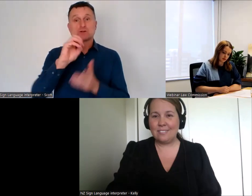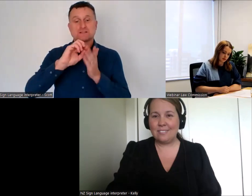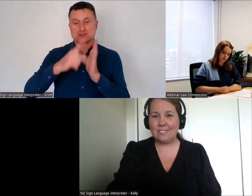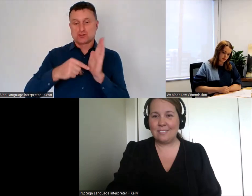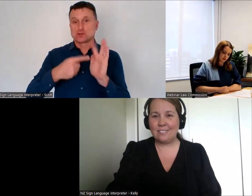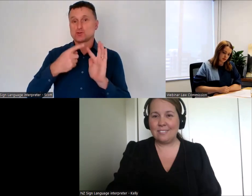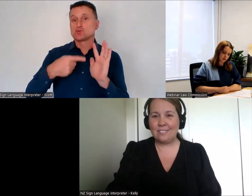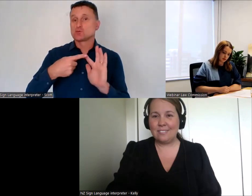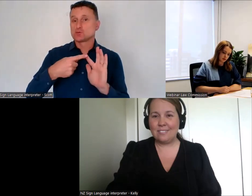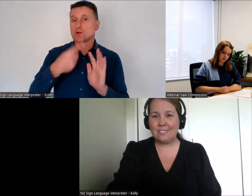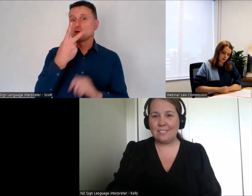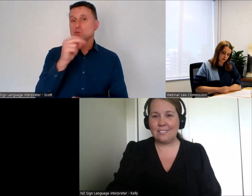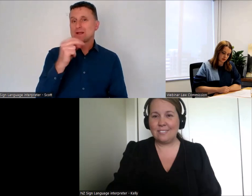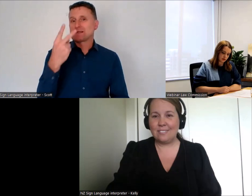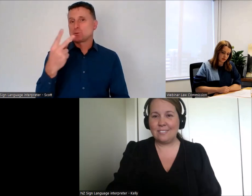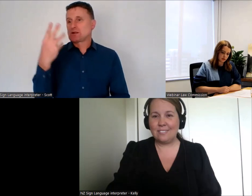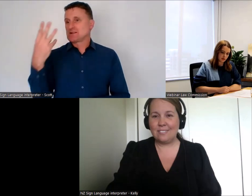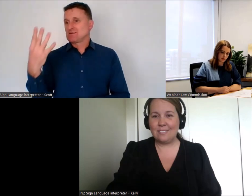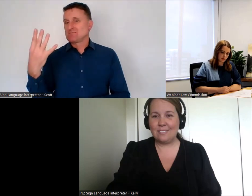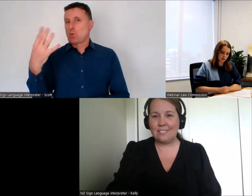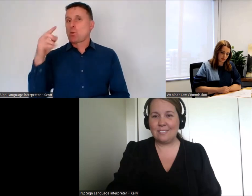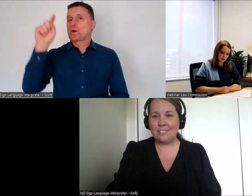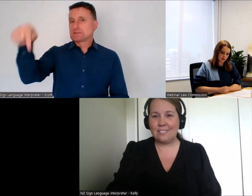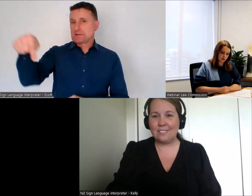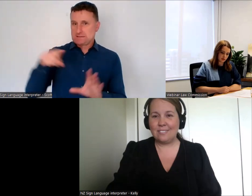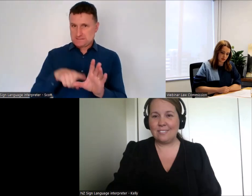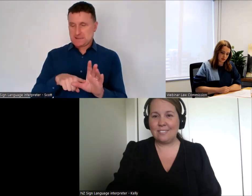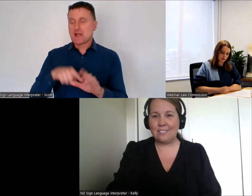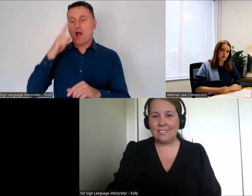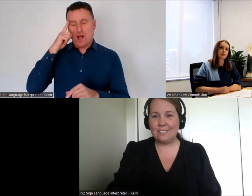and I fully expect that that will continue to be the case.